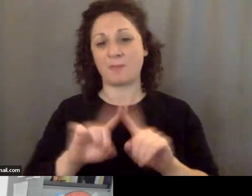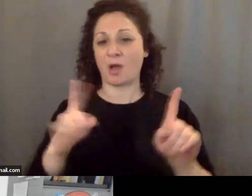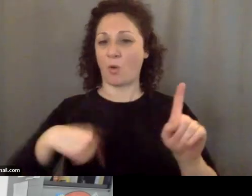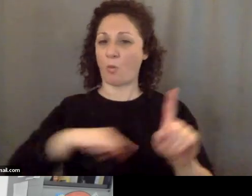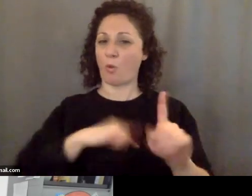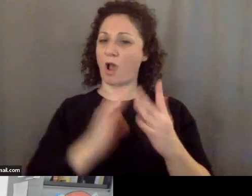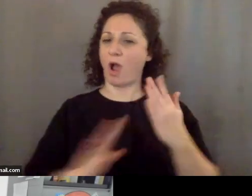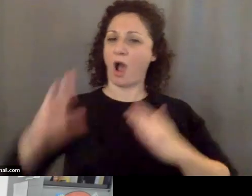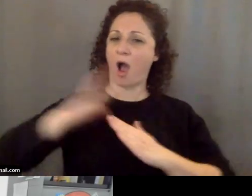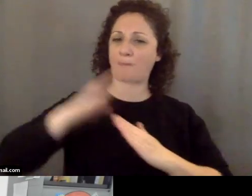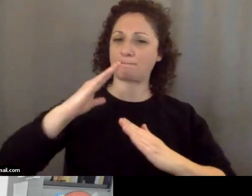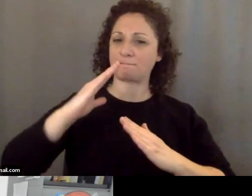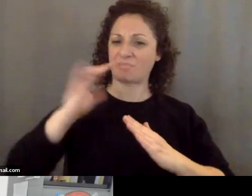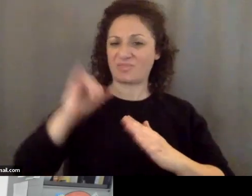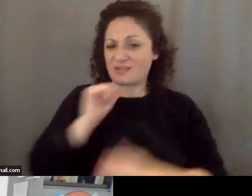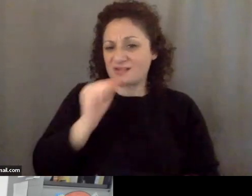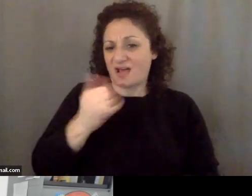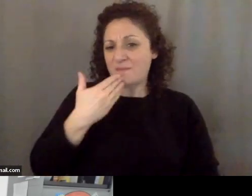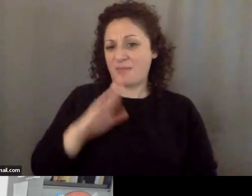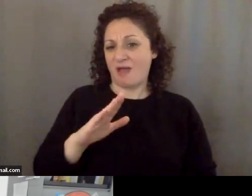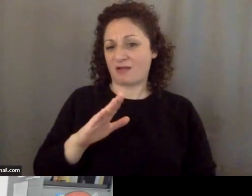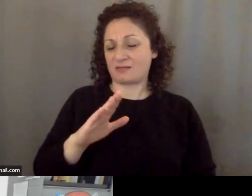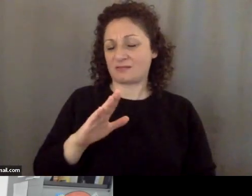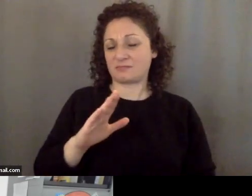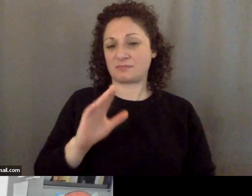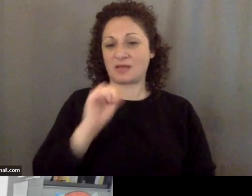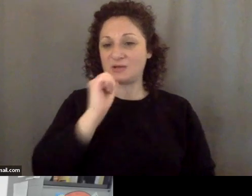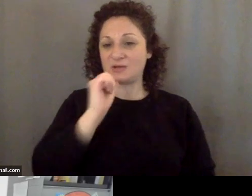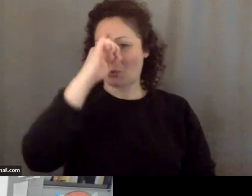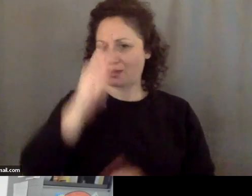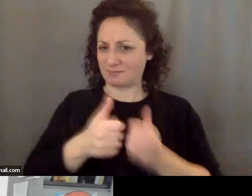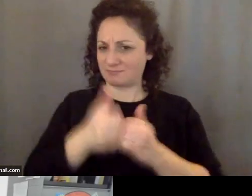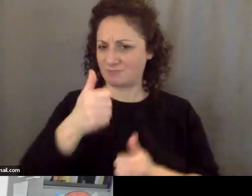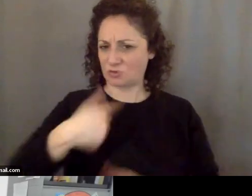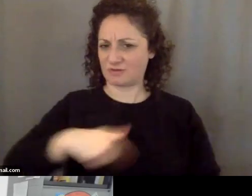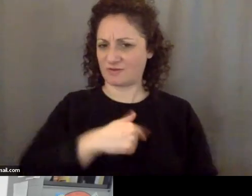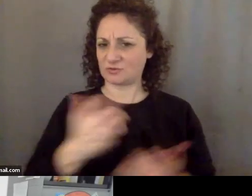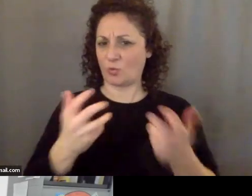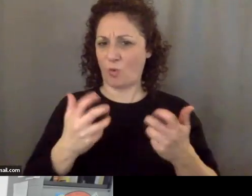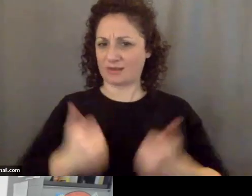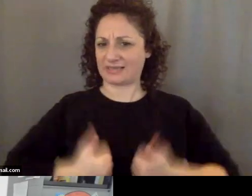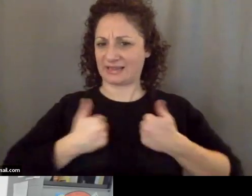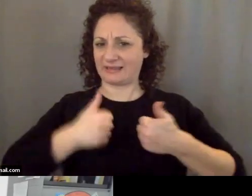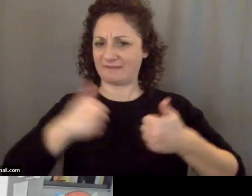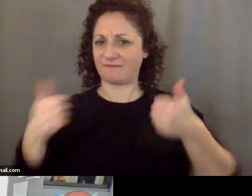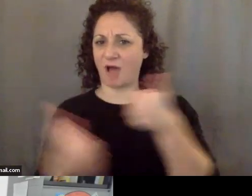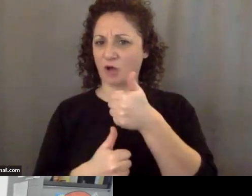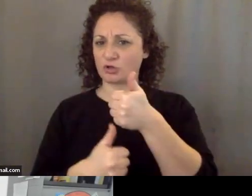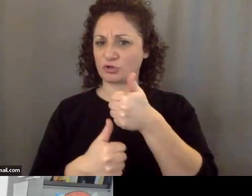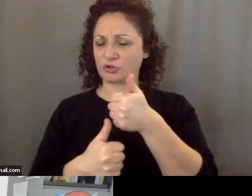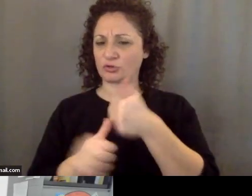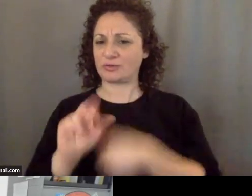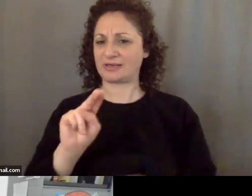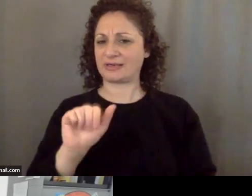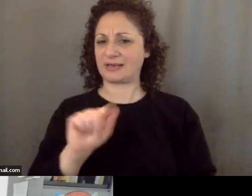not a bad thing I don't think most of us would like living under a Nazi government or the